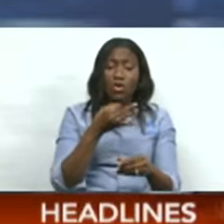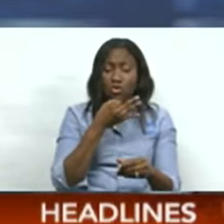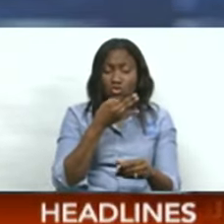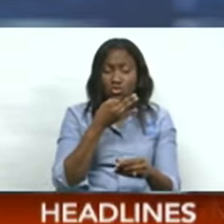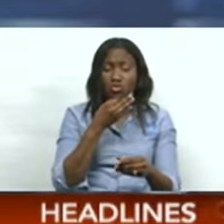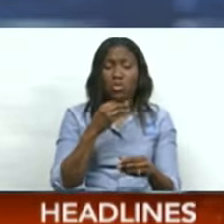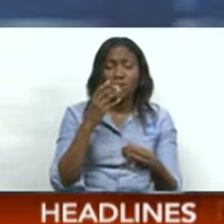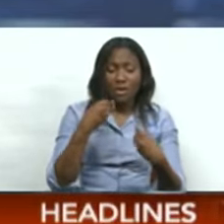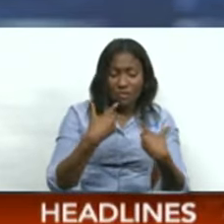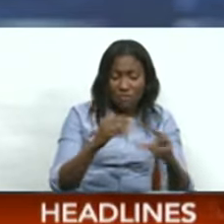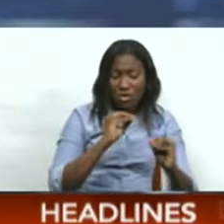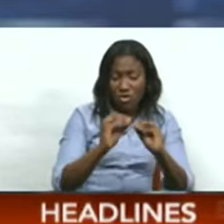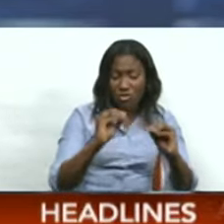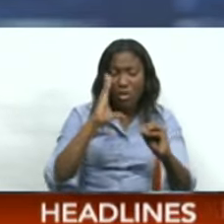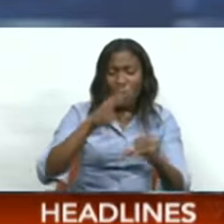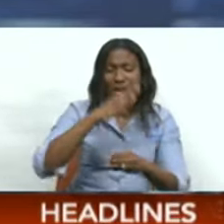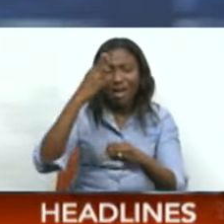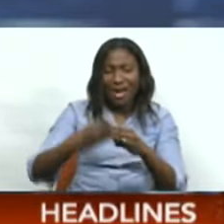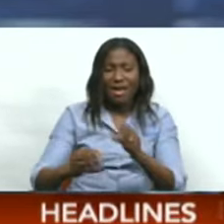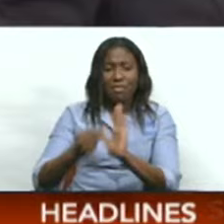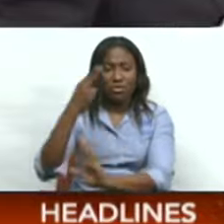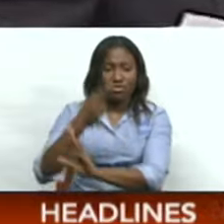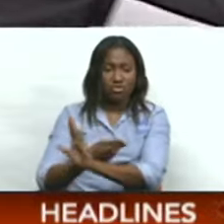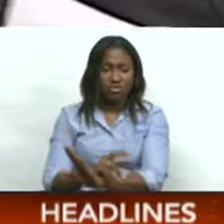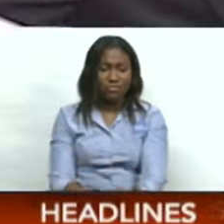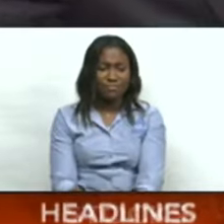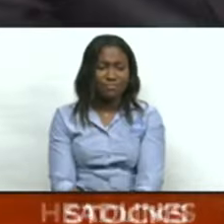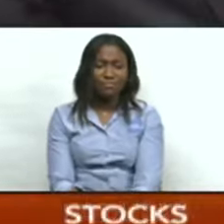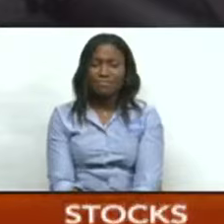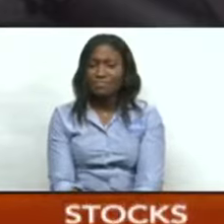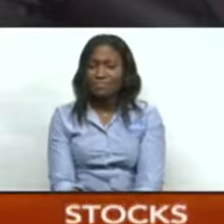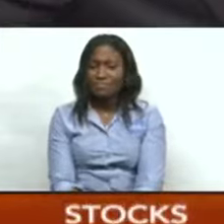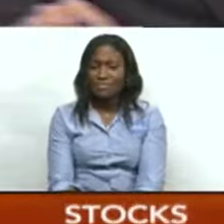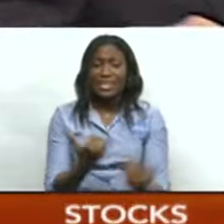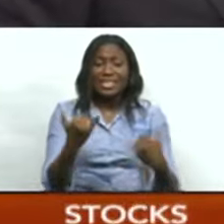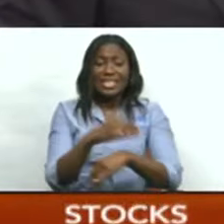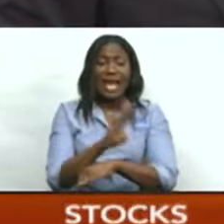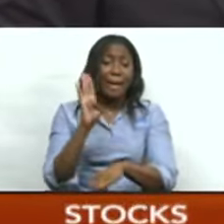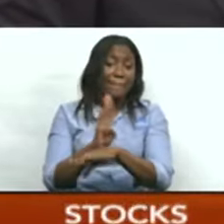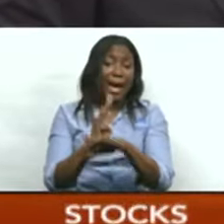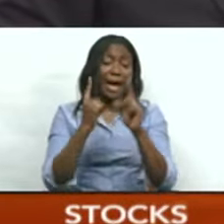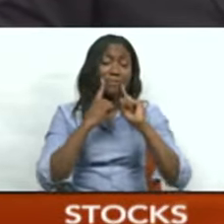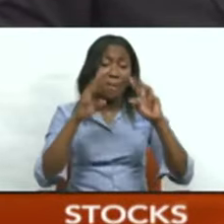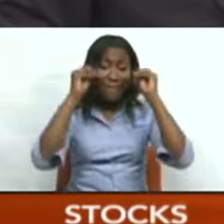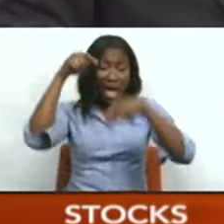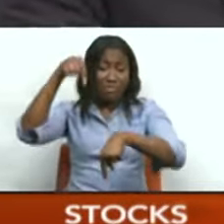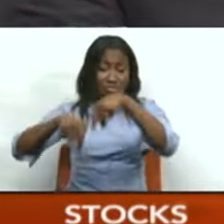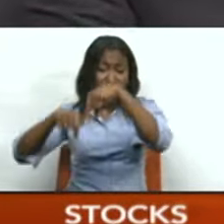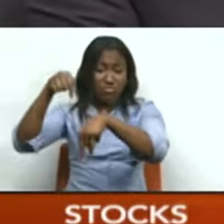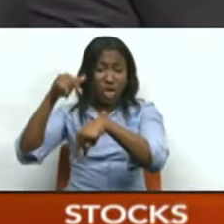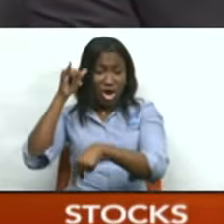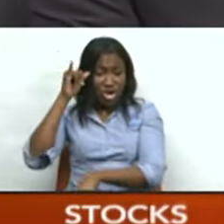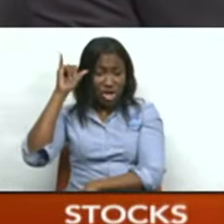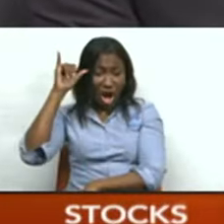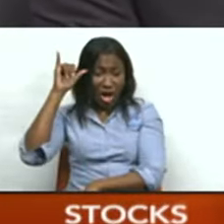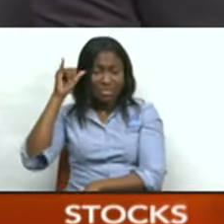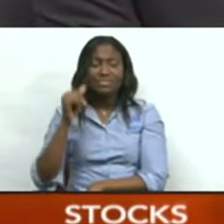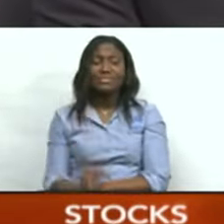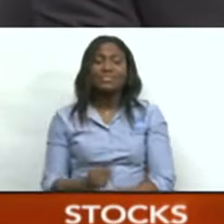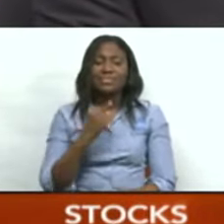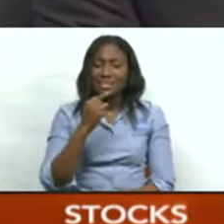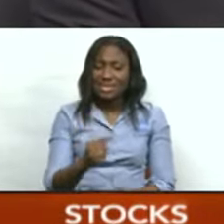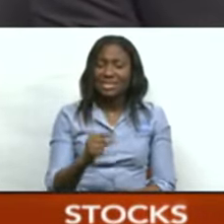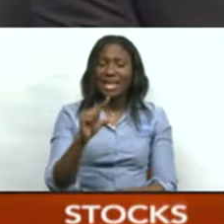completed and is expected to be done by the end of March. In tonight's Business Watch, Energy Minister Stuart Young urges the Gas